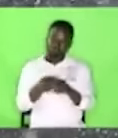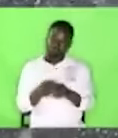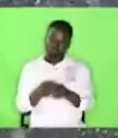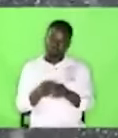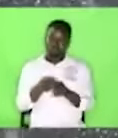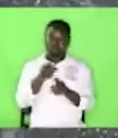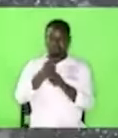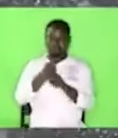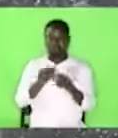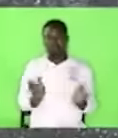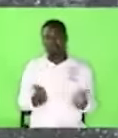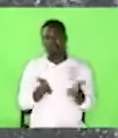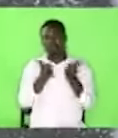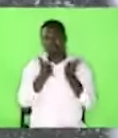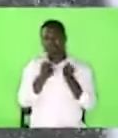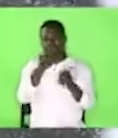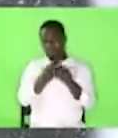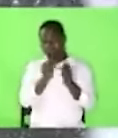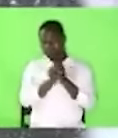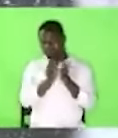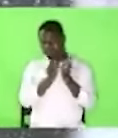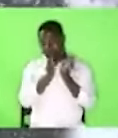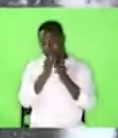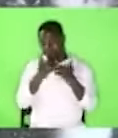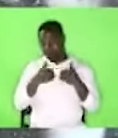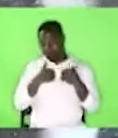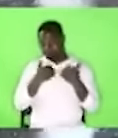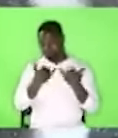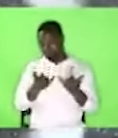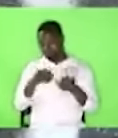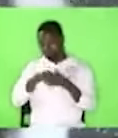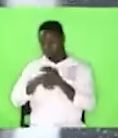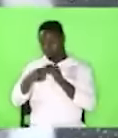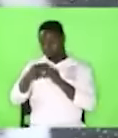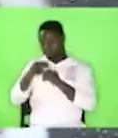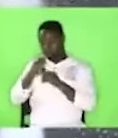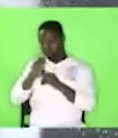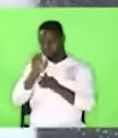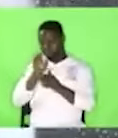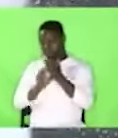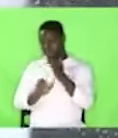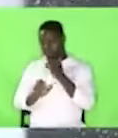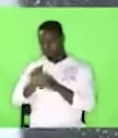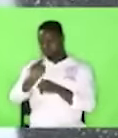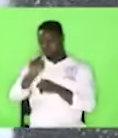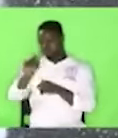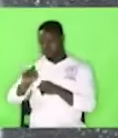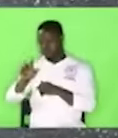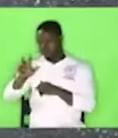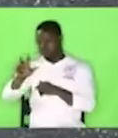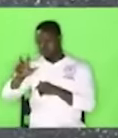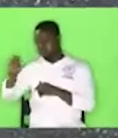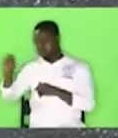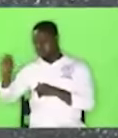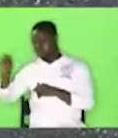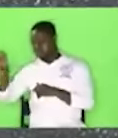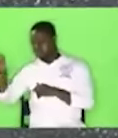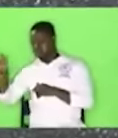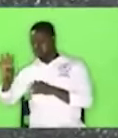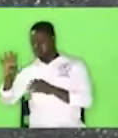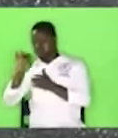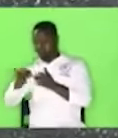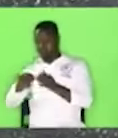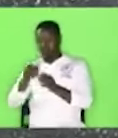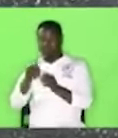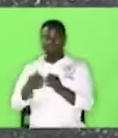the name that Jesus has inherited according to Hebrews chapter 1 verse 3 and 4 is superior to that of